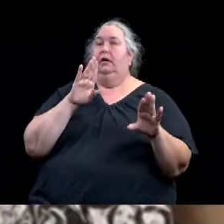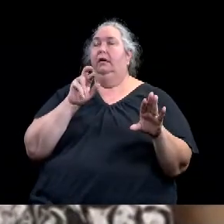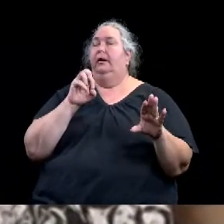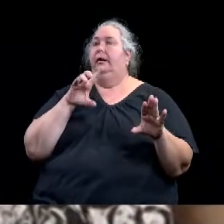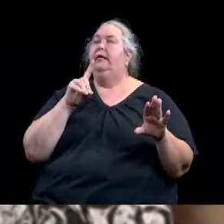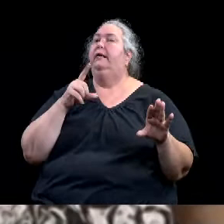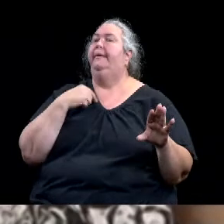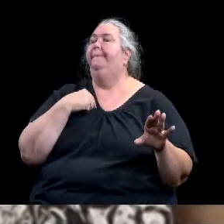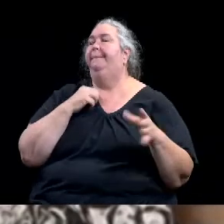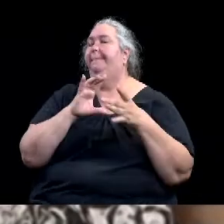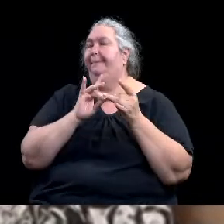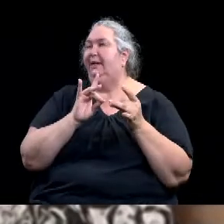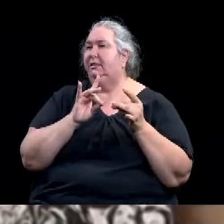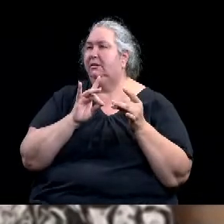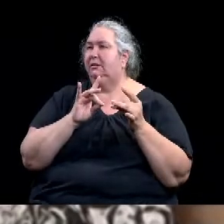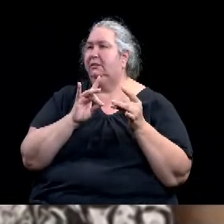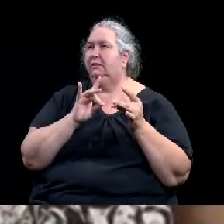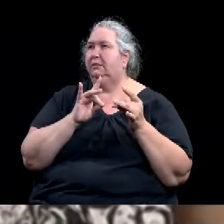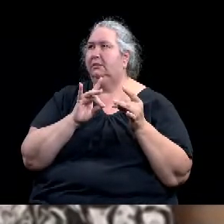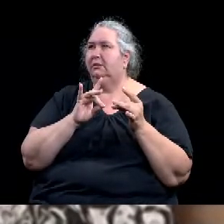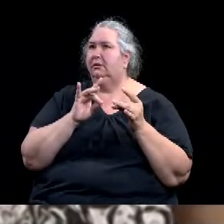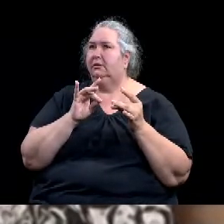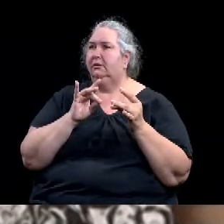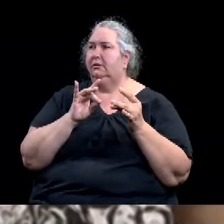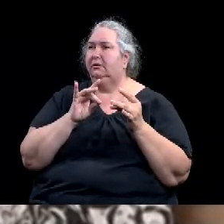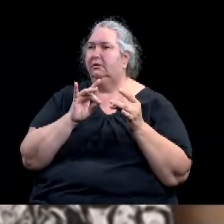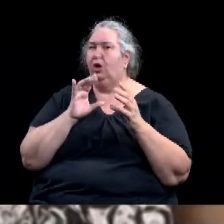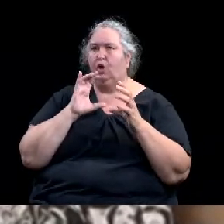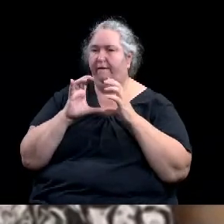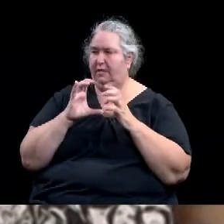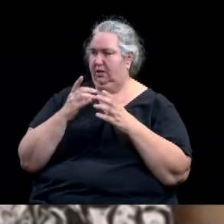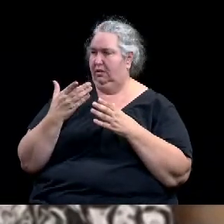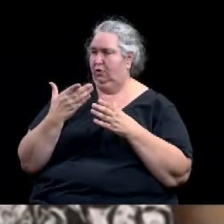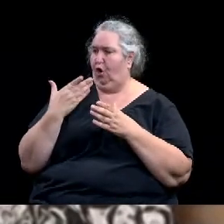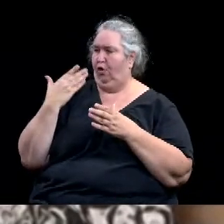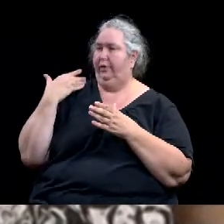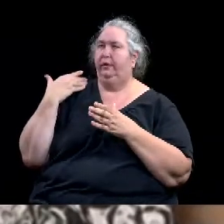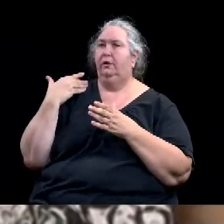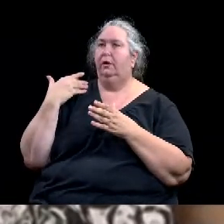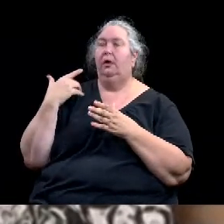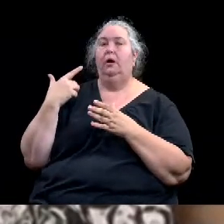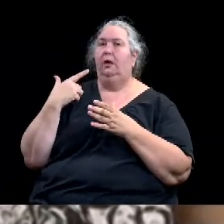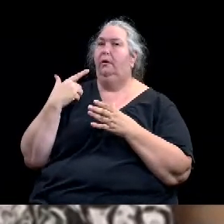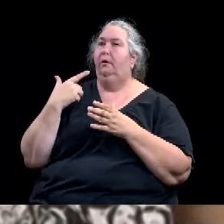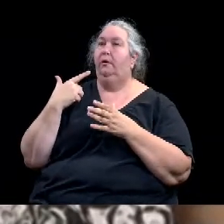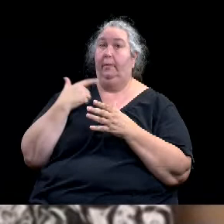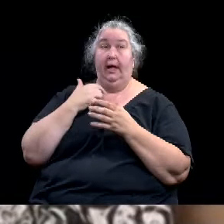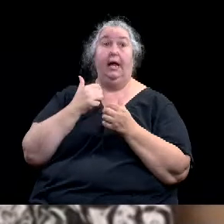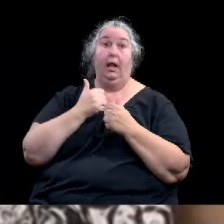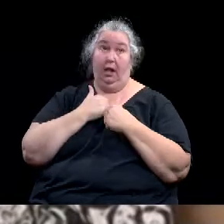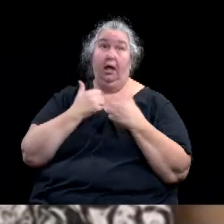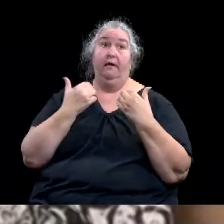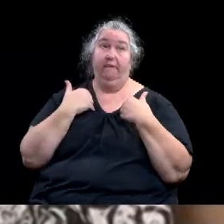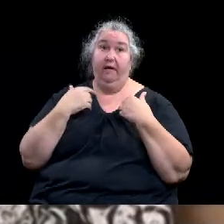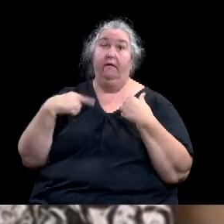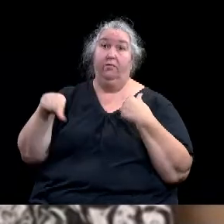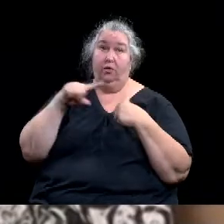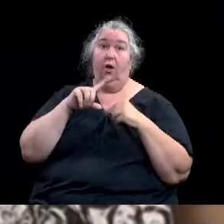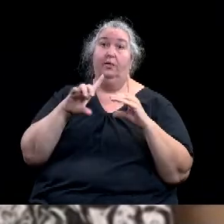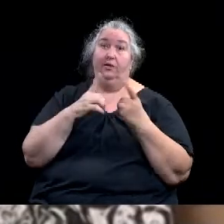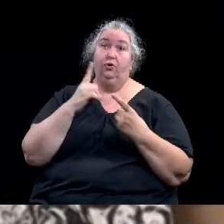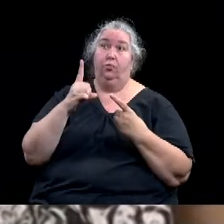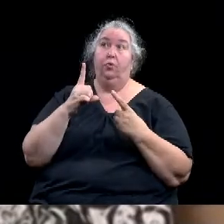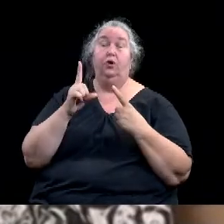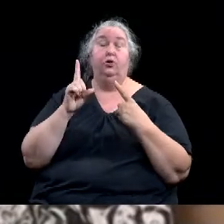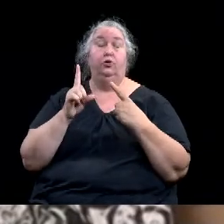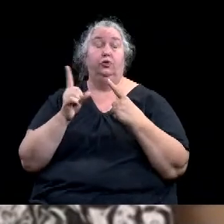all in, in District 1 of Brazos Park East. I want you to, um, give considerable consideration to what that parking looks